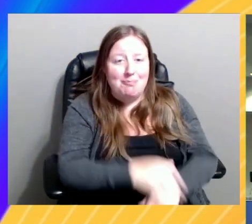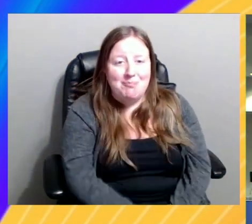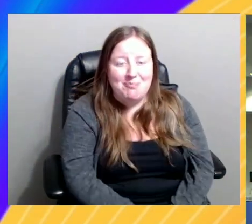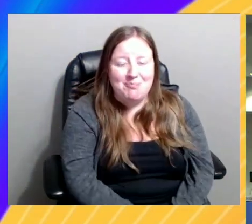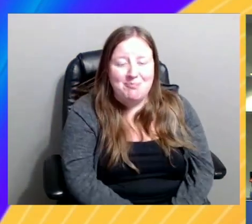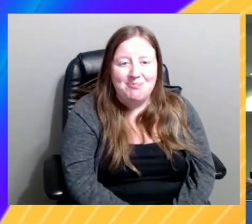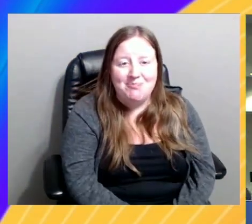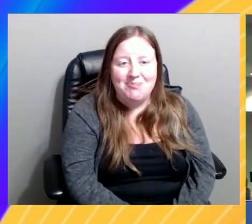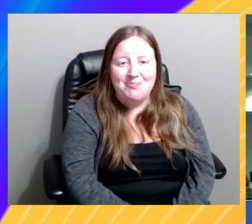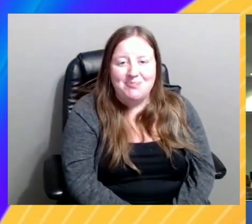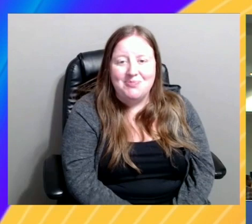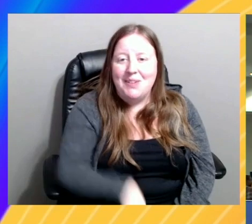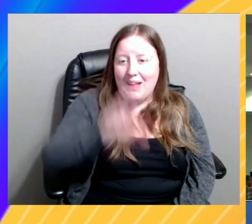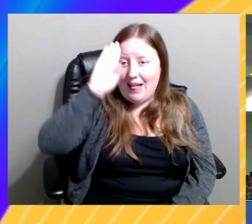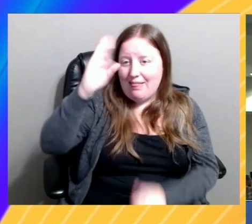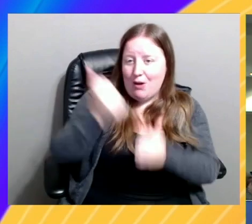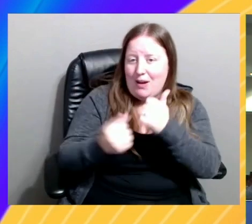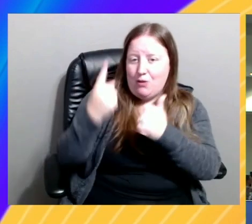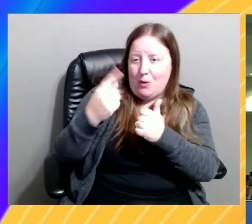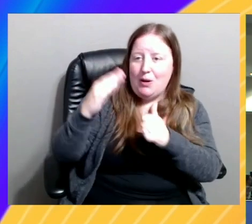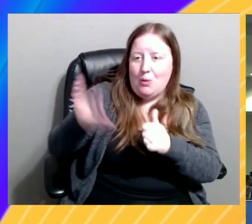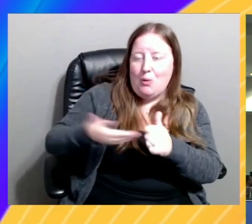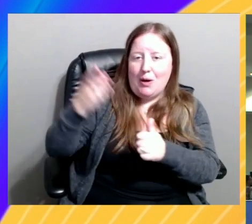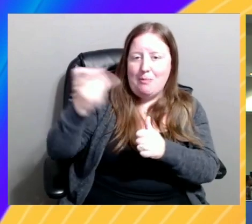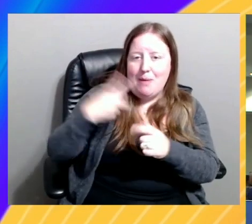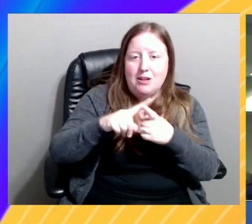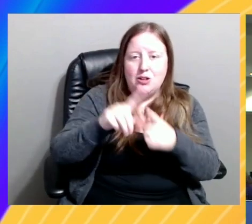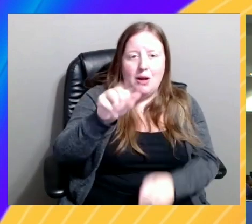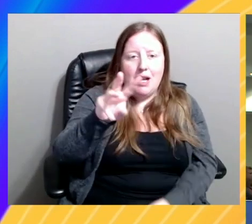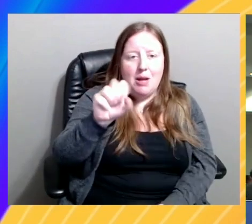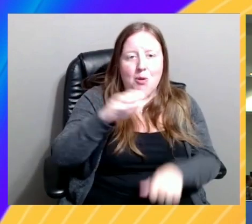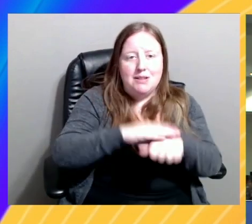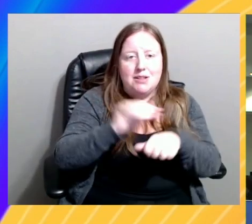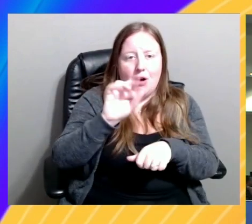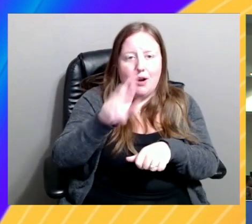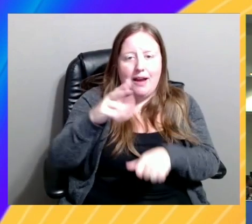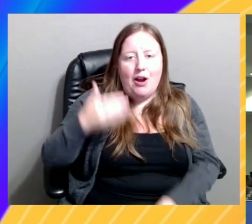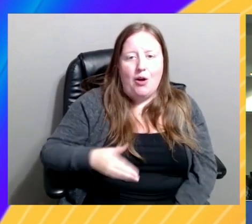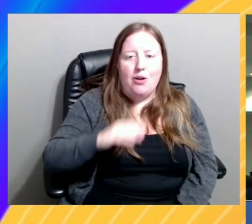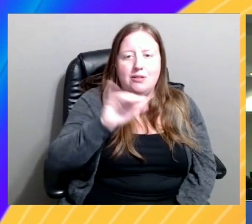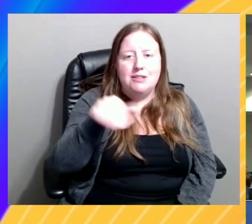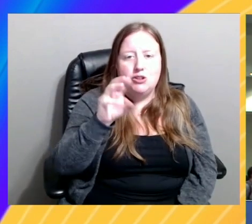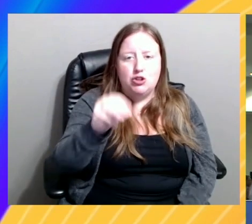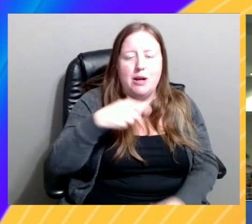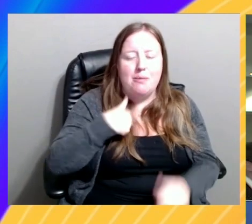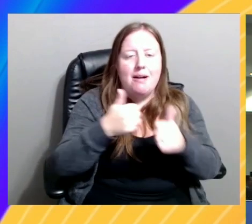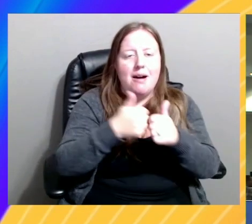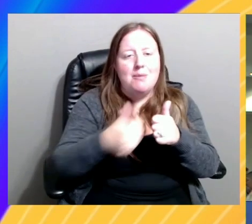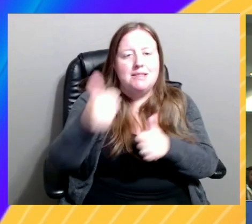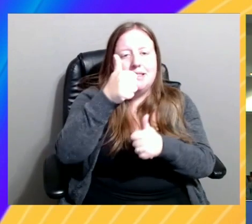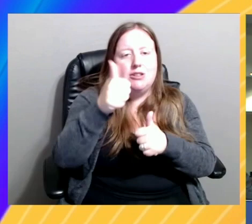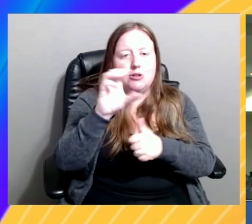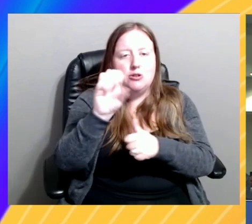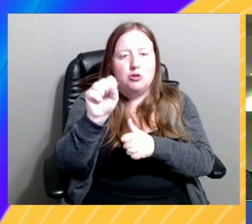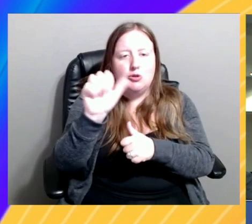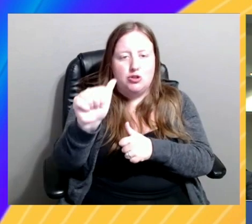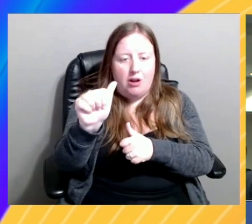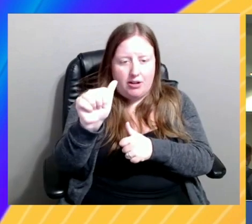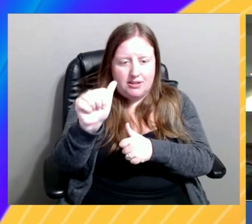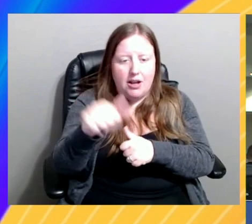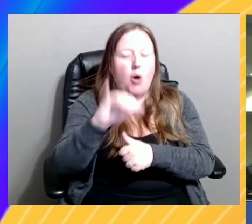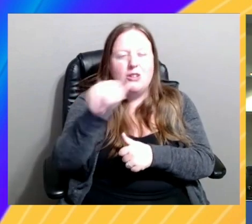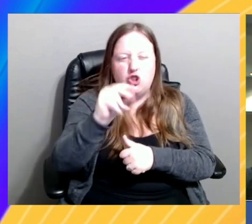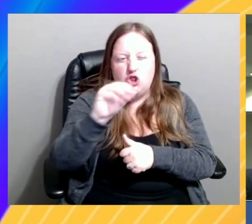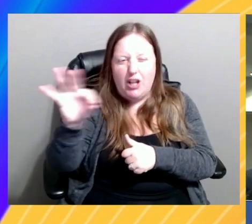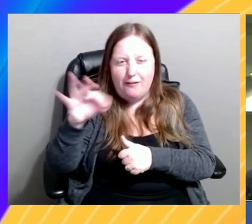Hey, everyone. Welcome back to AWS OnAir. My name is Jeff Murschak. I'm a Senior Solutions Architect on our DoD Air Force